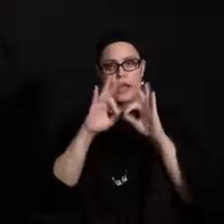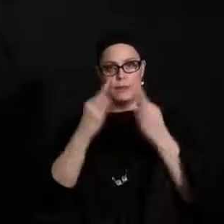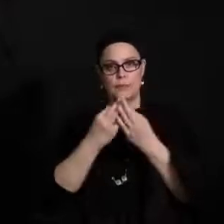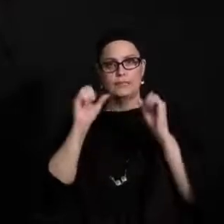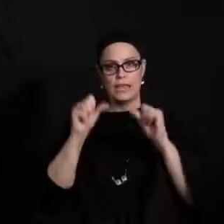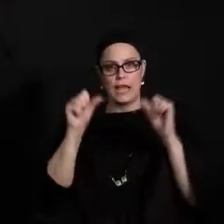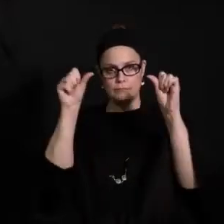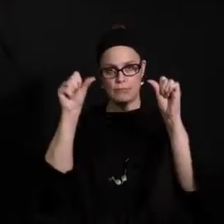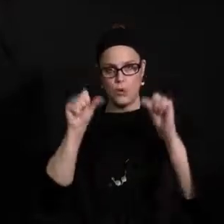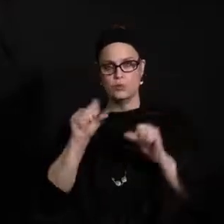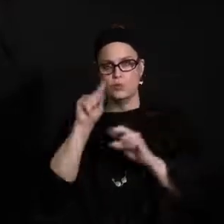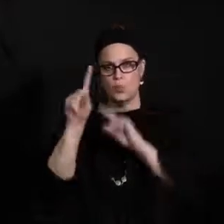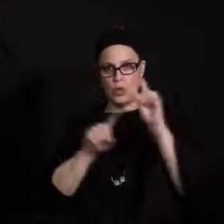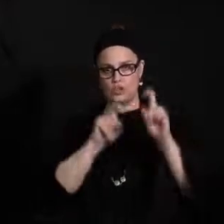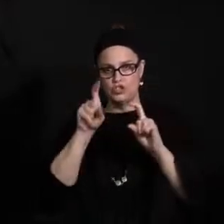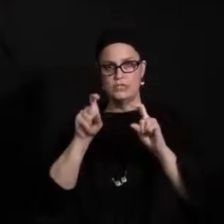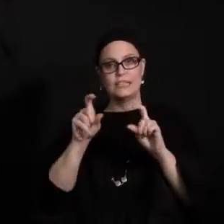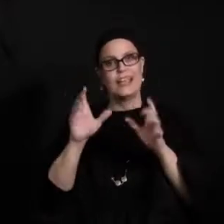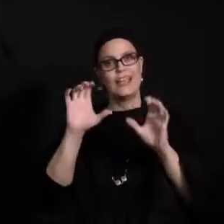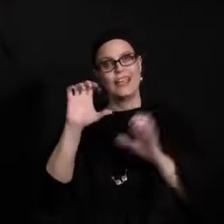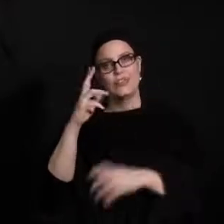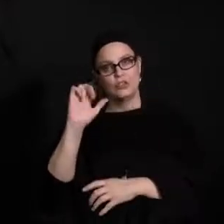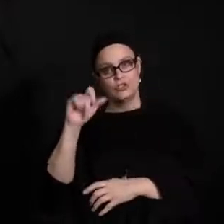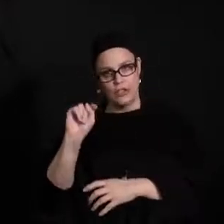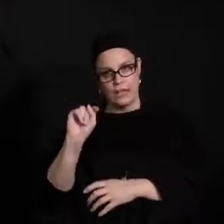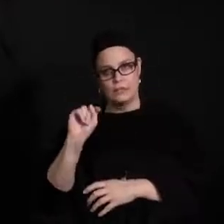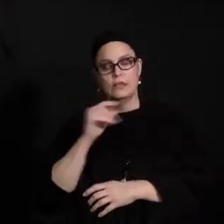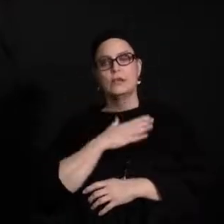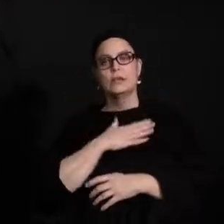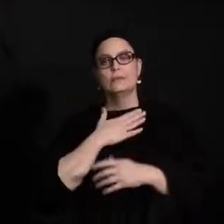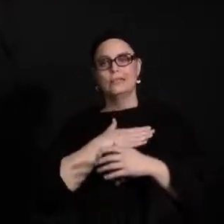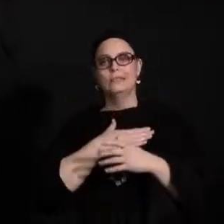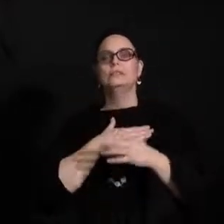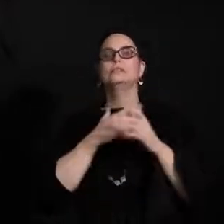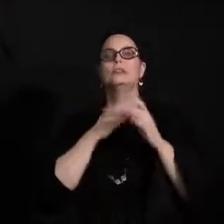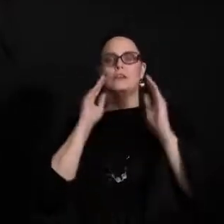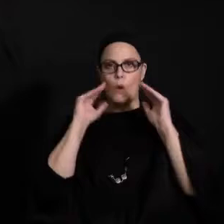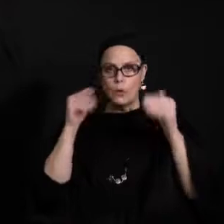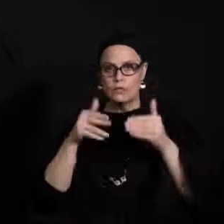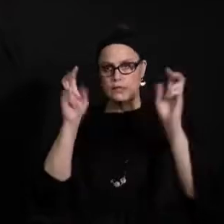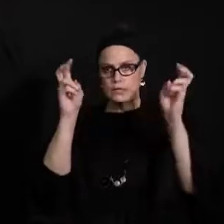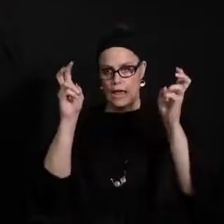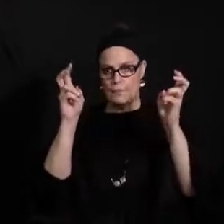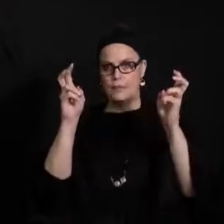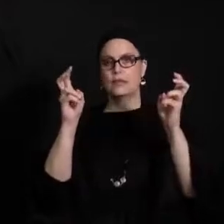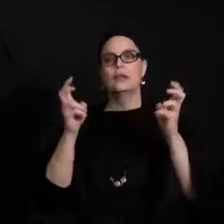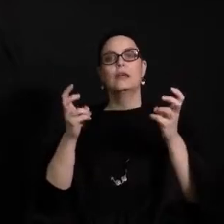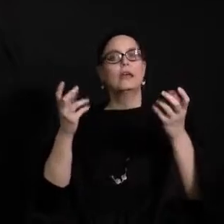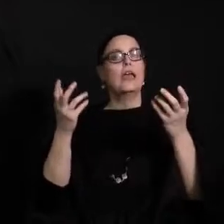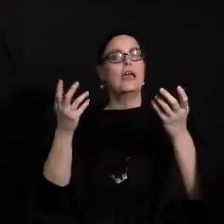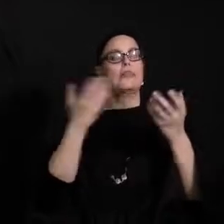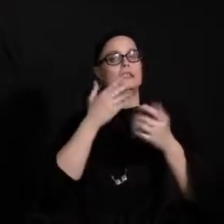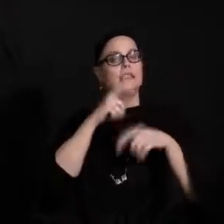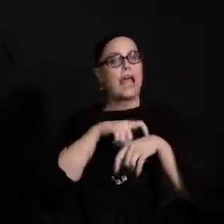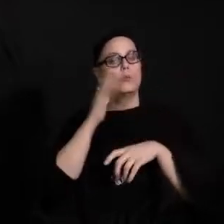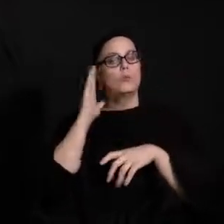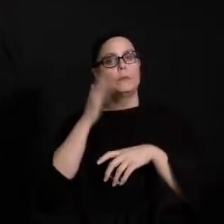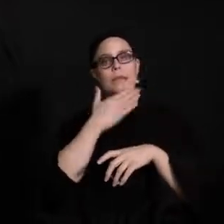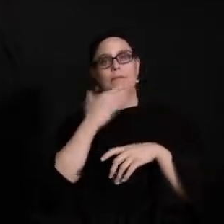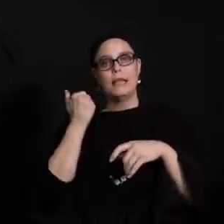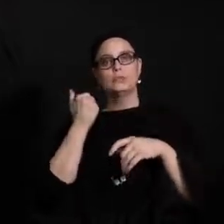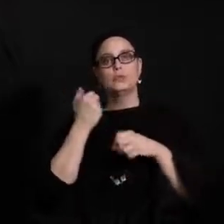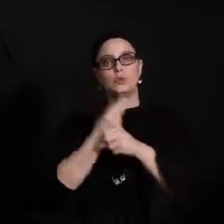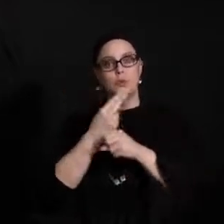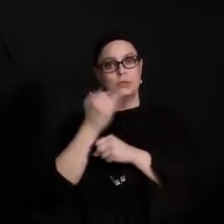in the chat. I would ask that you keep your questions to the topic at hand. The time we have tonight will be best used if you ask